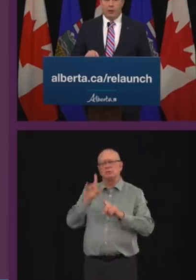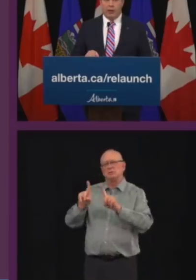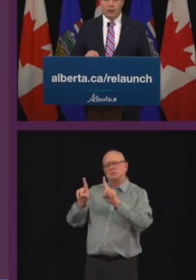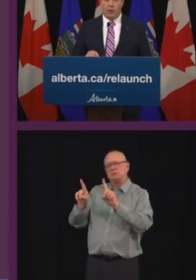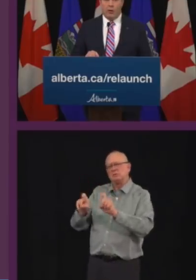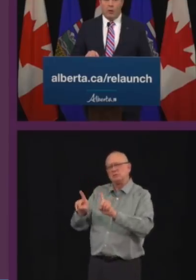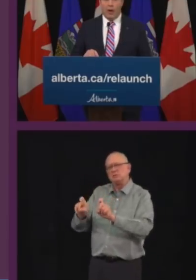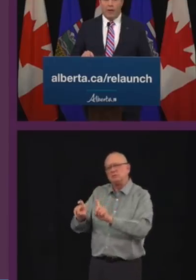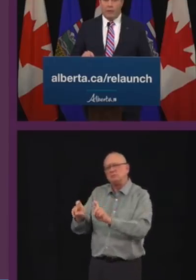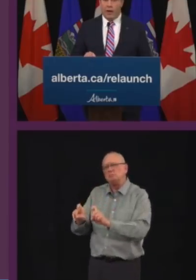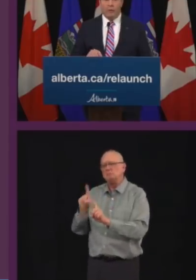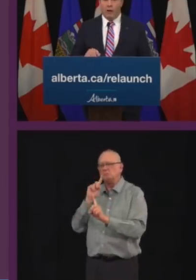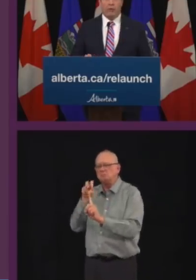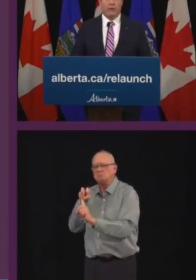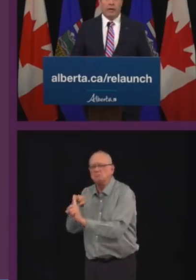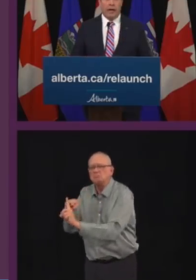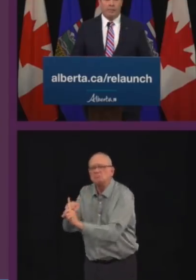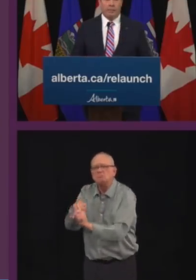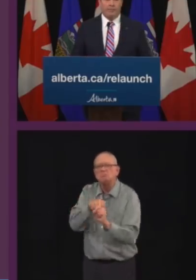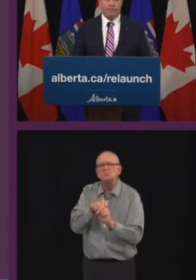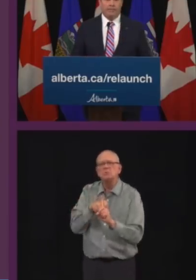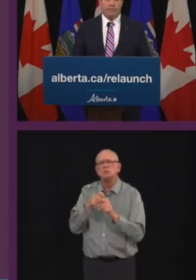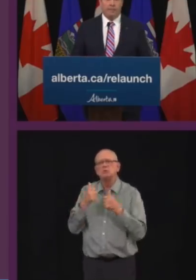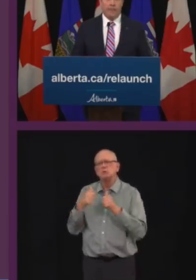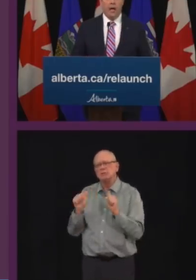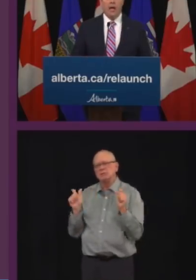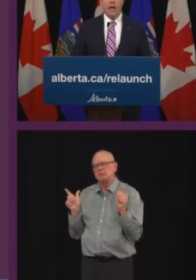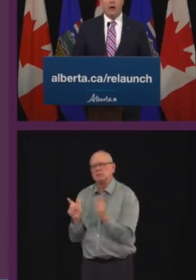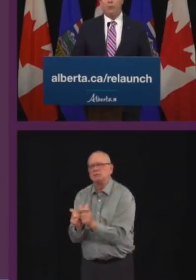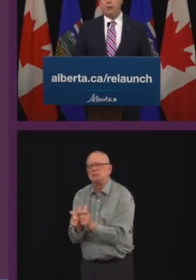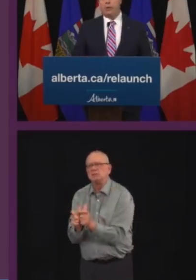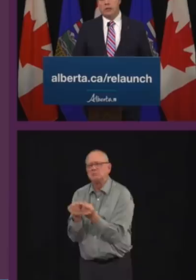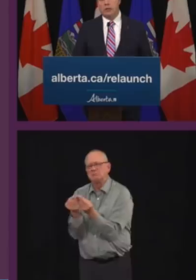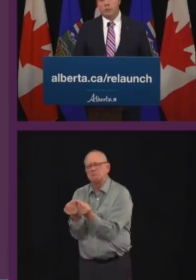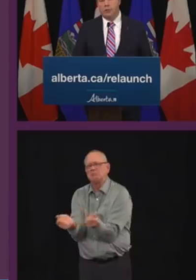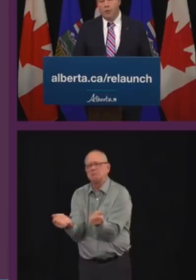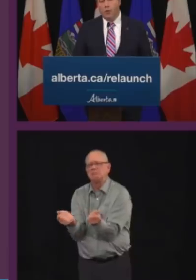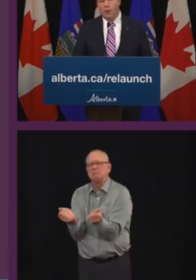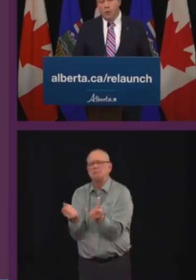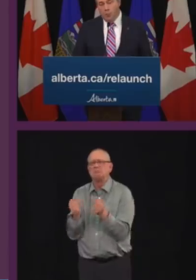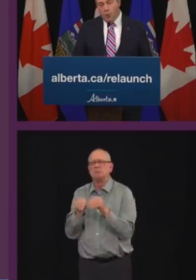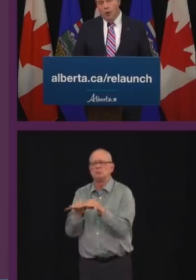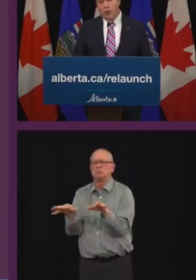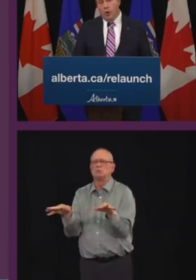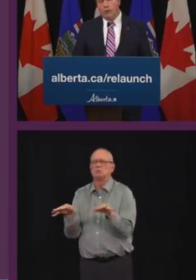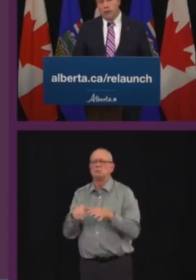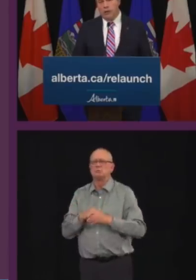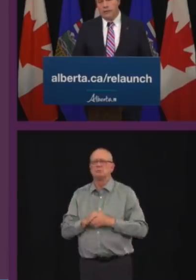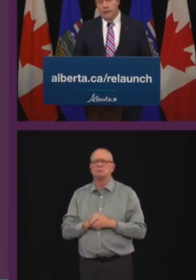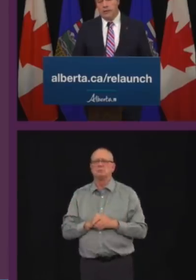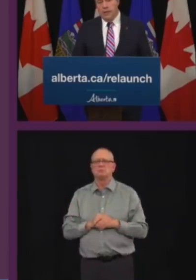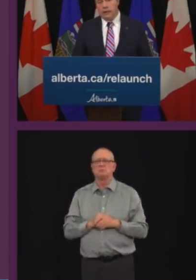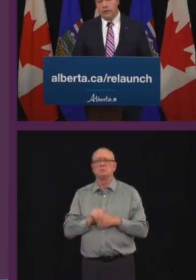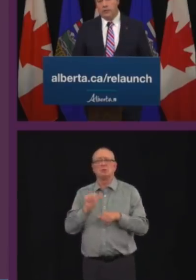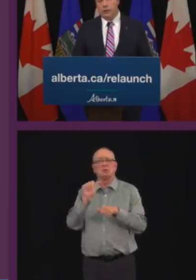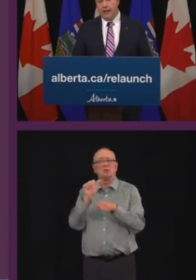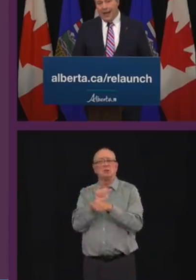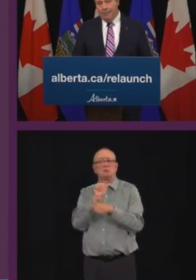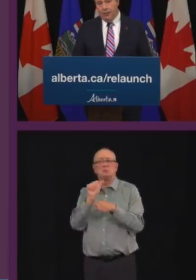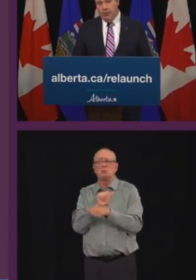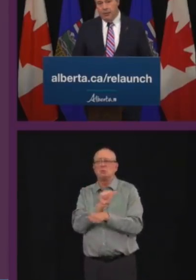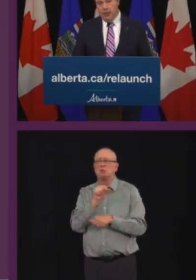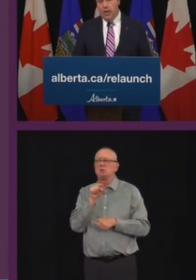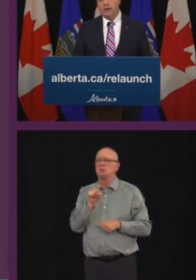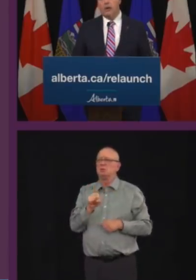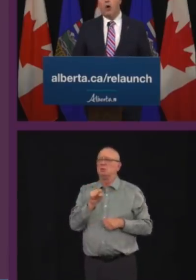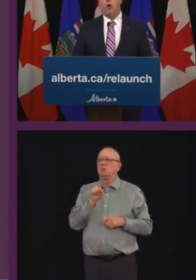local outbreaks whenever and wherever they happen. Alberta continues to perform more COVID-19 tests per